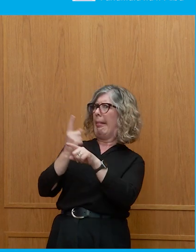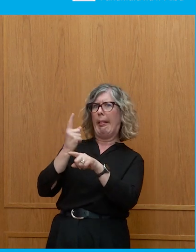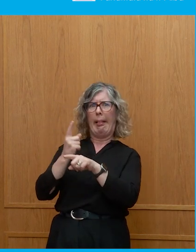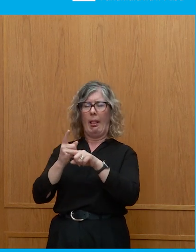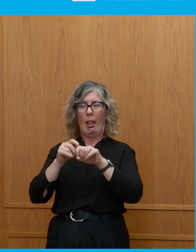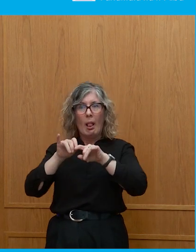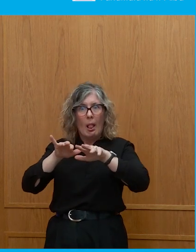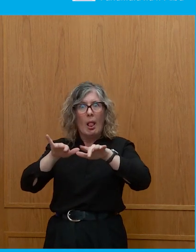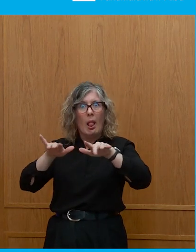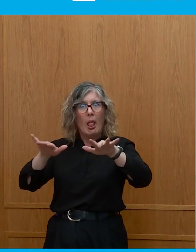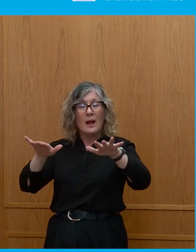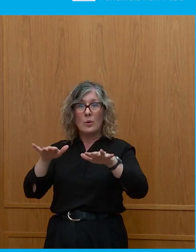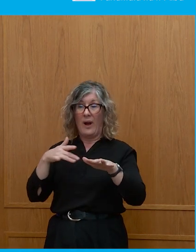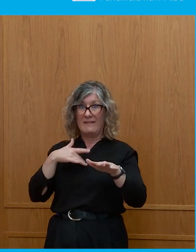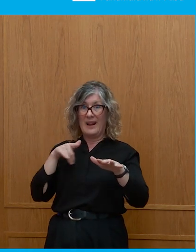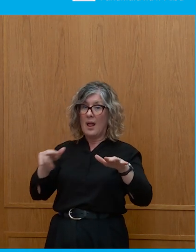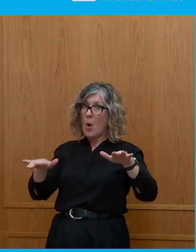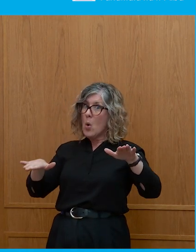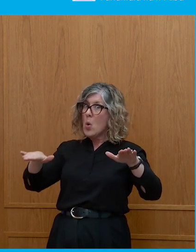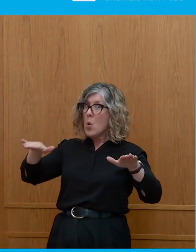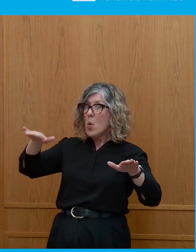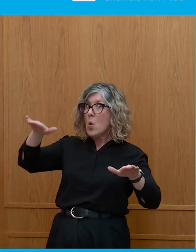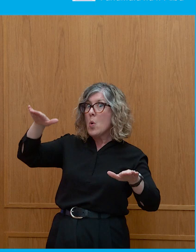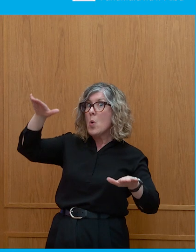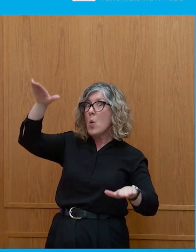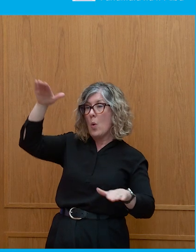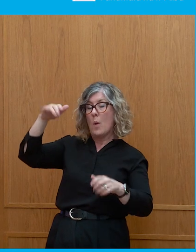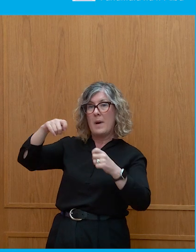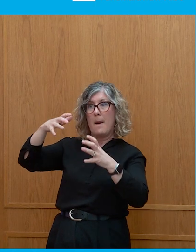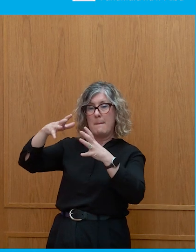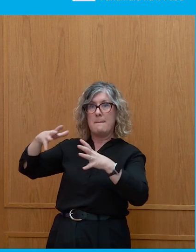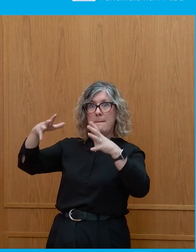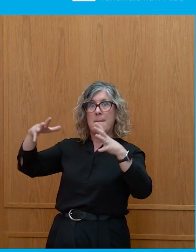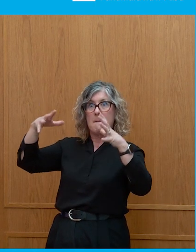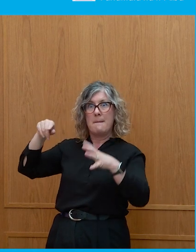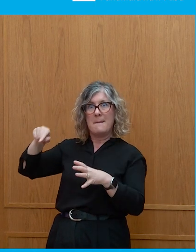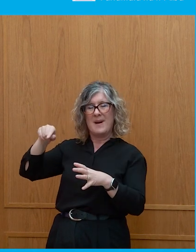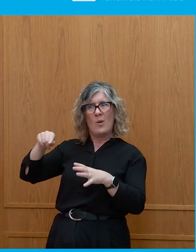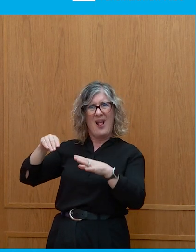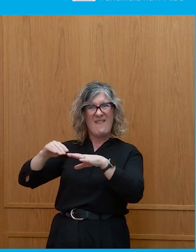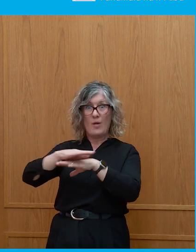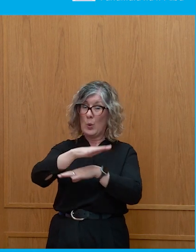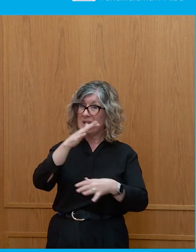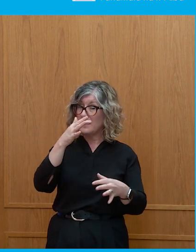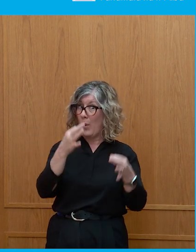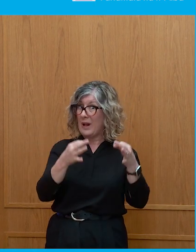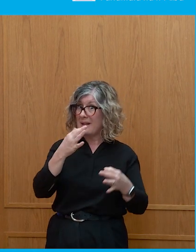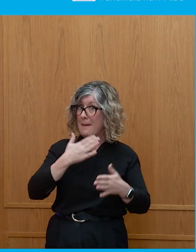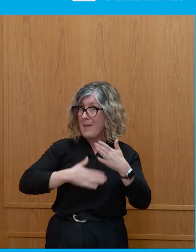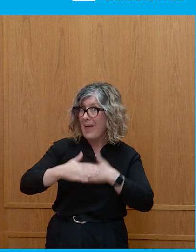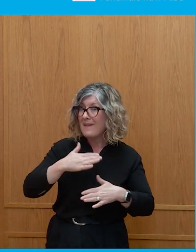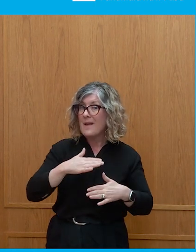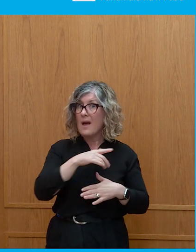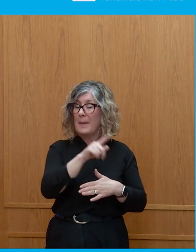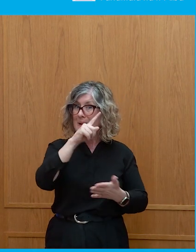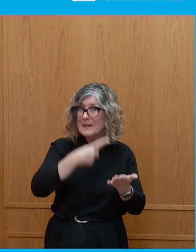the direction of that becoming more and more significant, and to the point that it shapes political behaviour, I don't know if there's much evidence of it shaping it